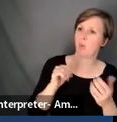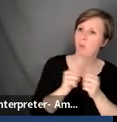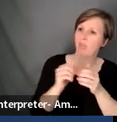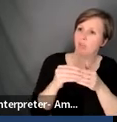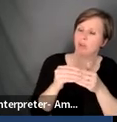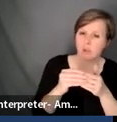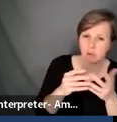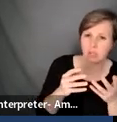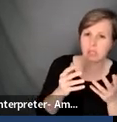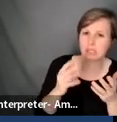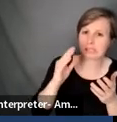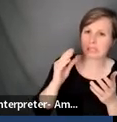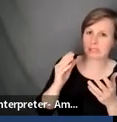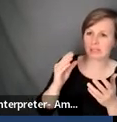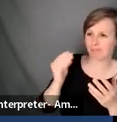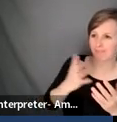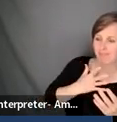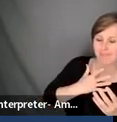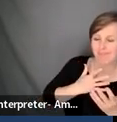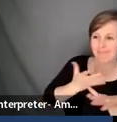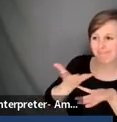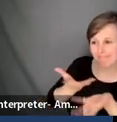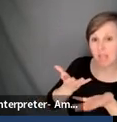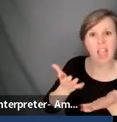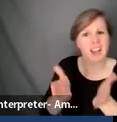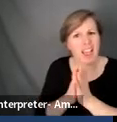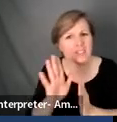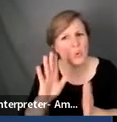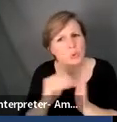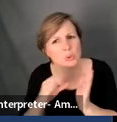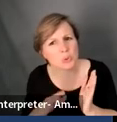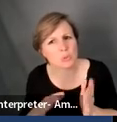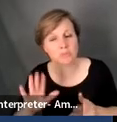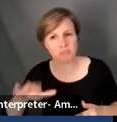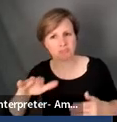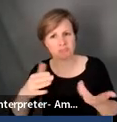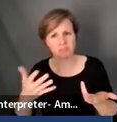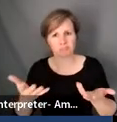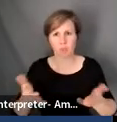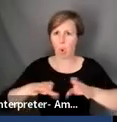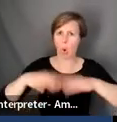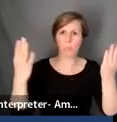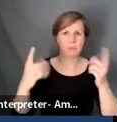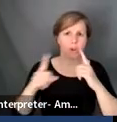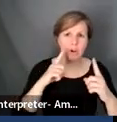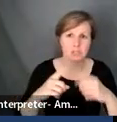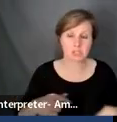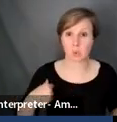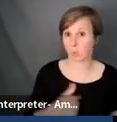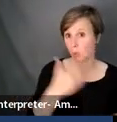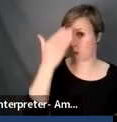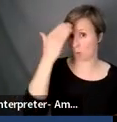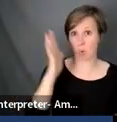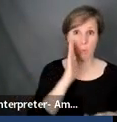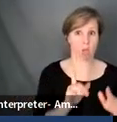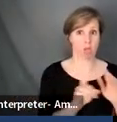also ask your students what they, ask your students, you know, is, uh, what, how do you want us? Have a conversation at the beginning. We know that these things are going